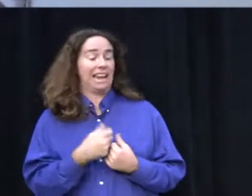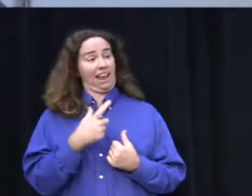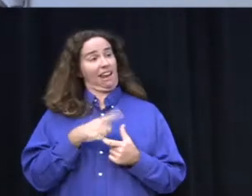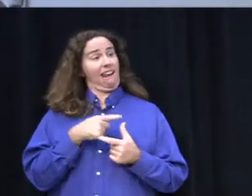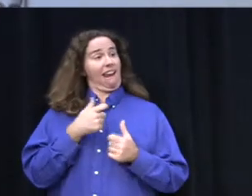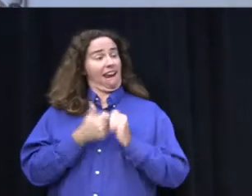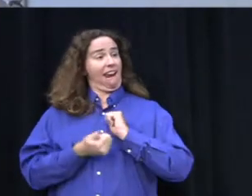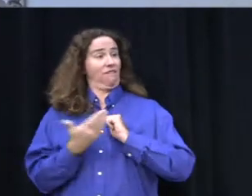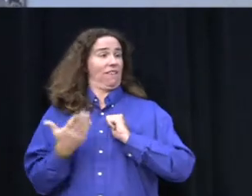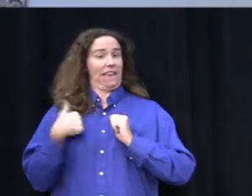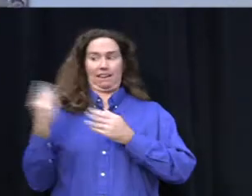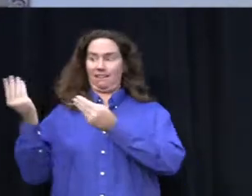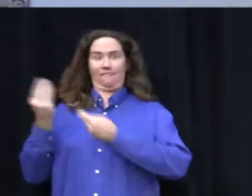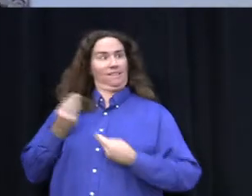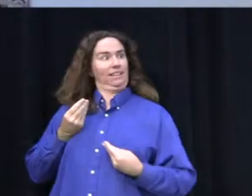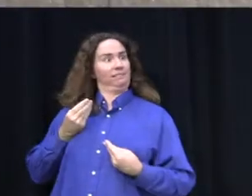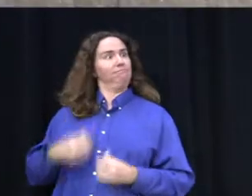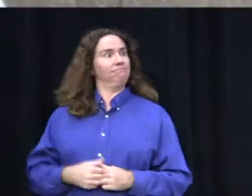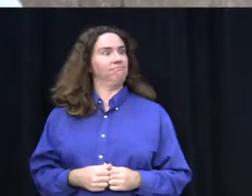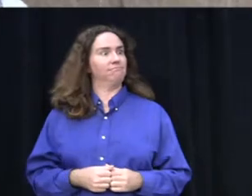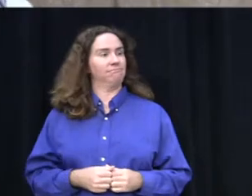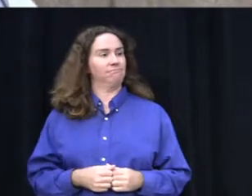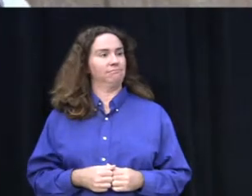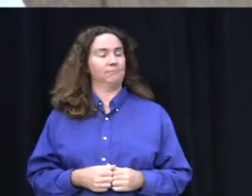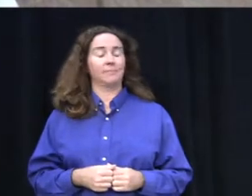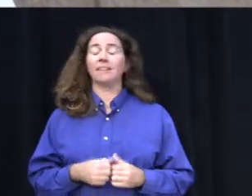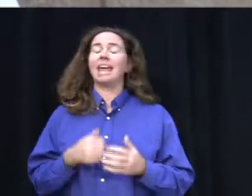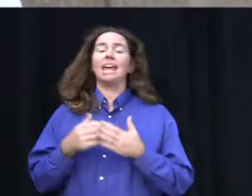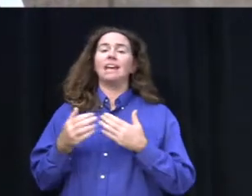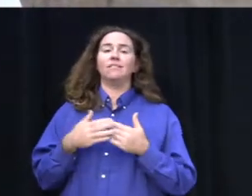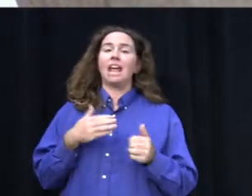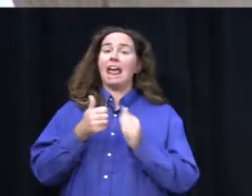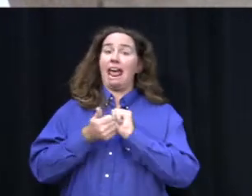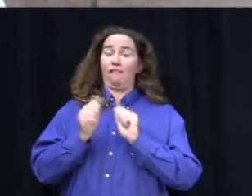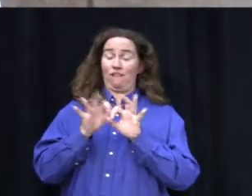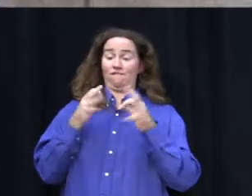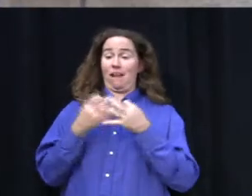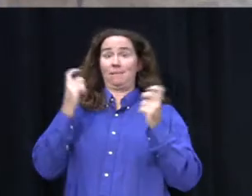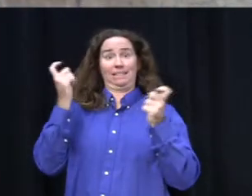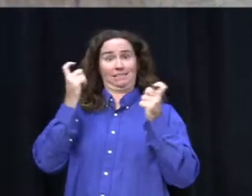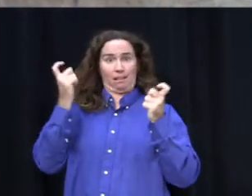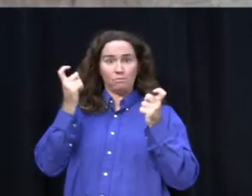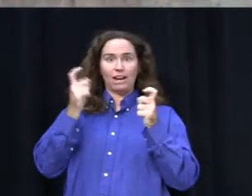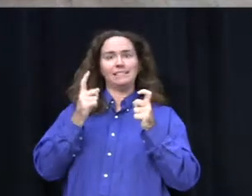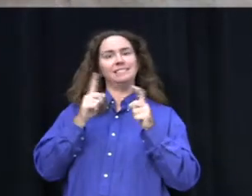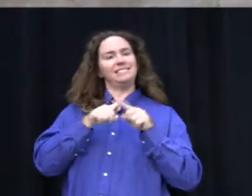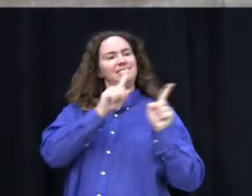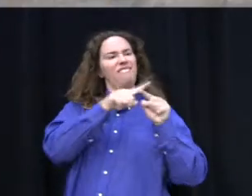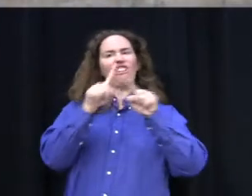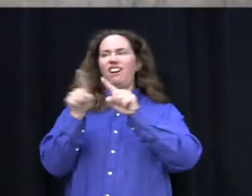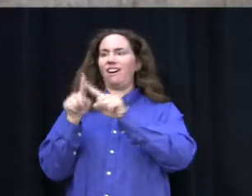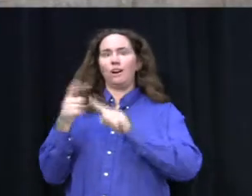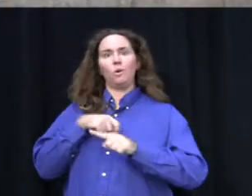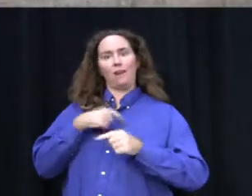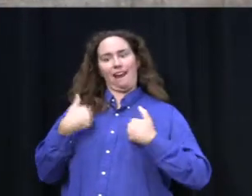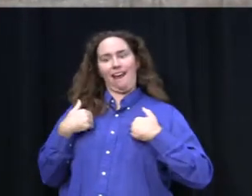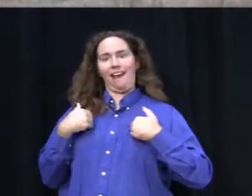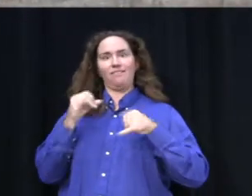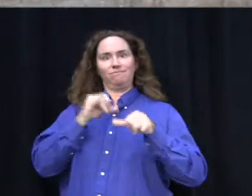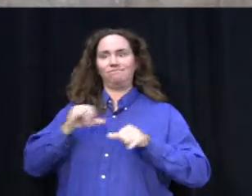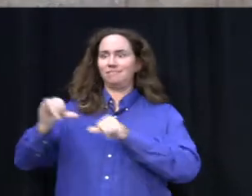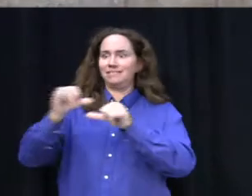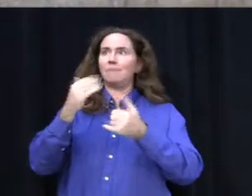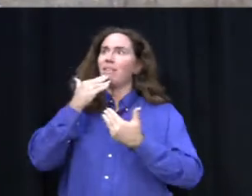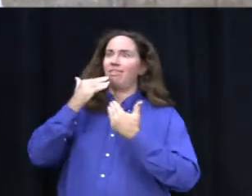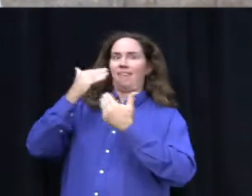everything that I've been given. Even though every family celebrates Thanksgiving in their own way, we all have something to be thankful